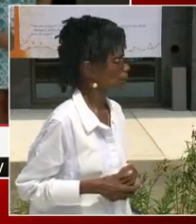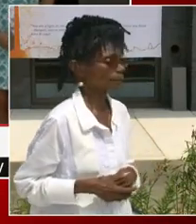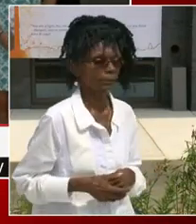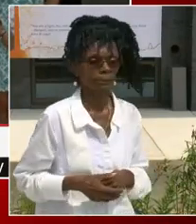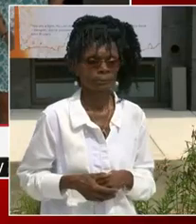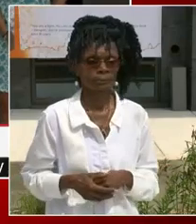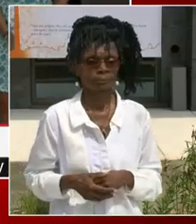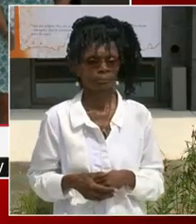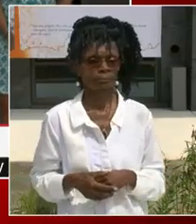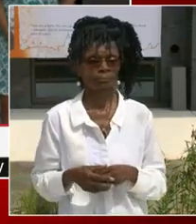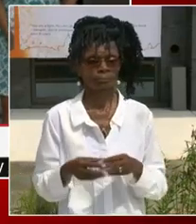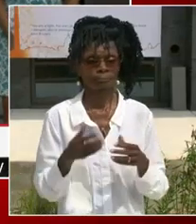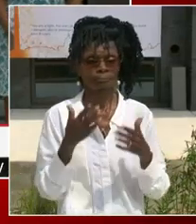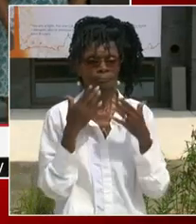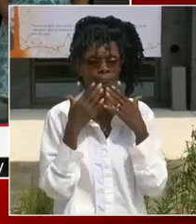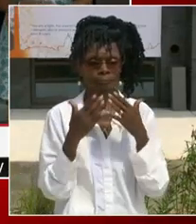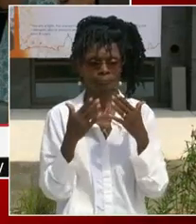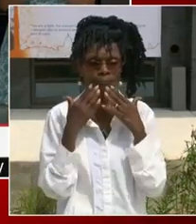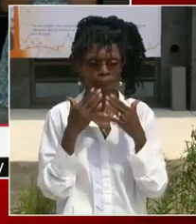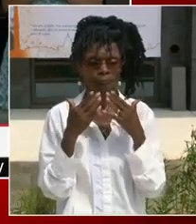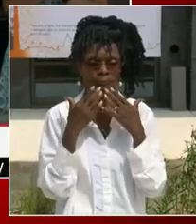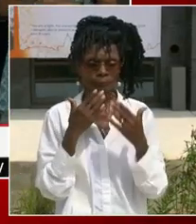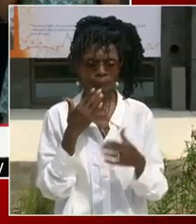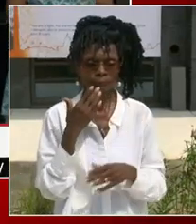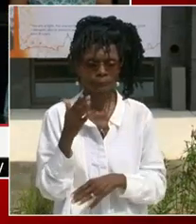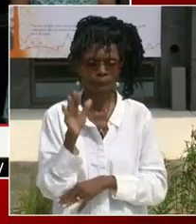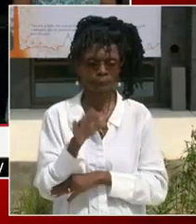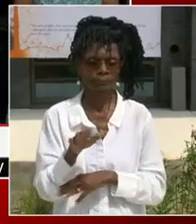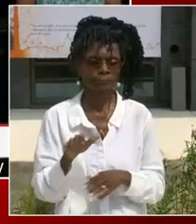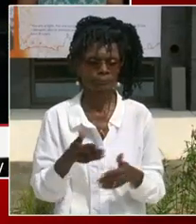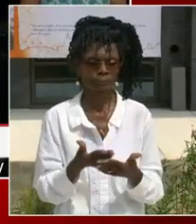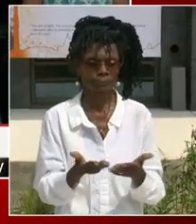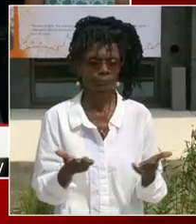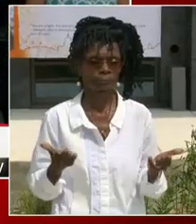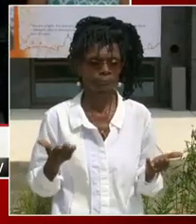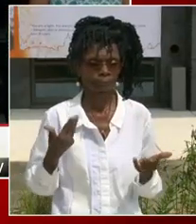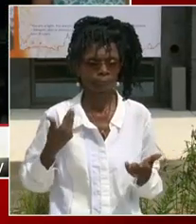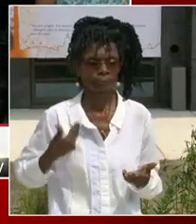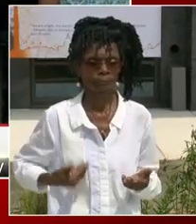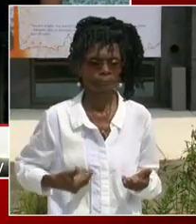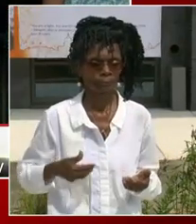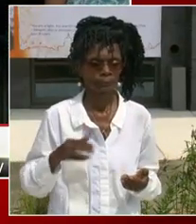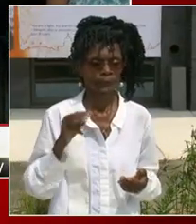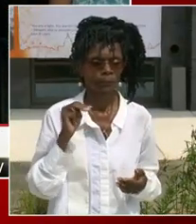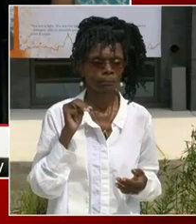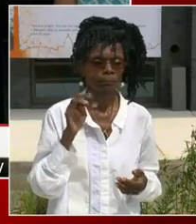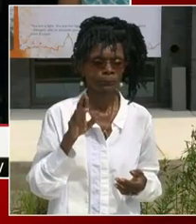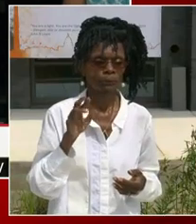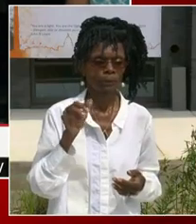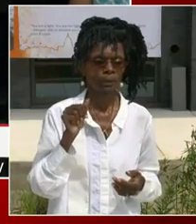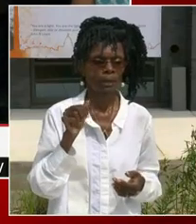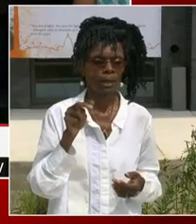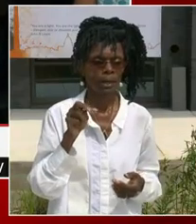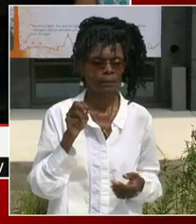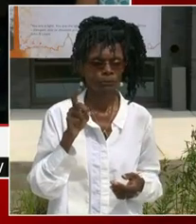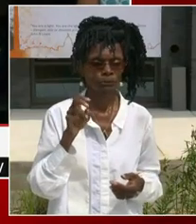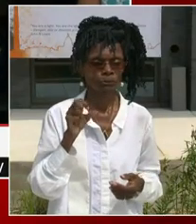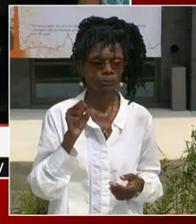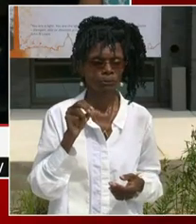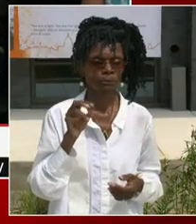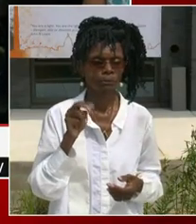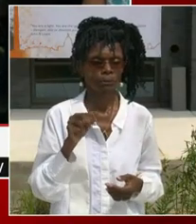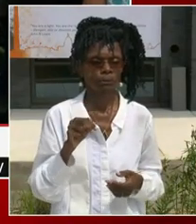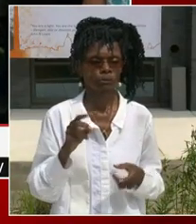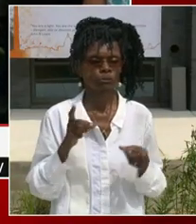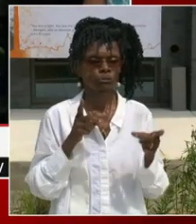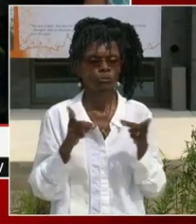Thank you, Madam Mayor. Good afternoon, everyone. I'm Keith Anderson, Director of Department of General Services. And I'm pleased to be here